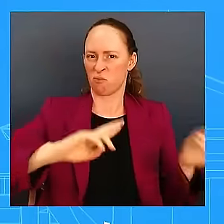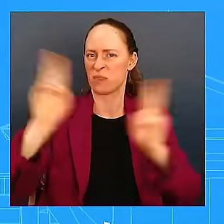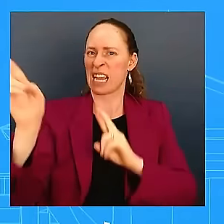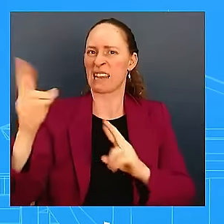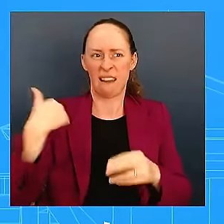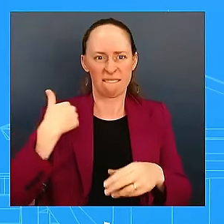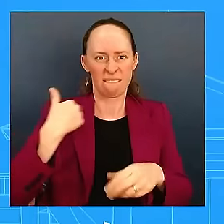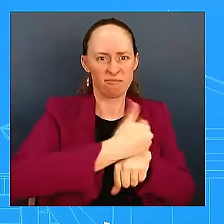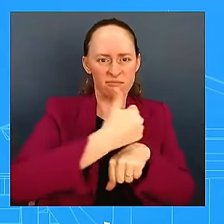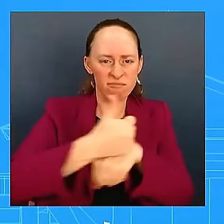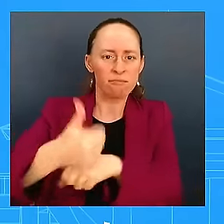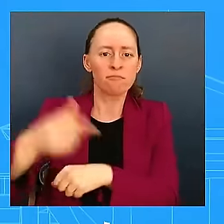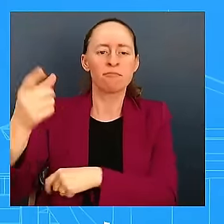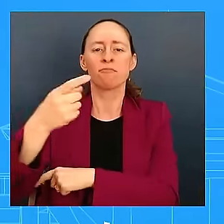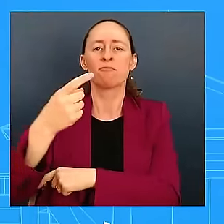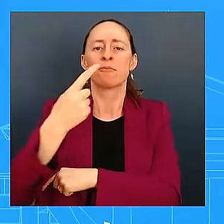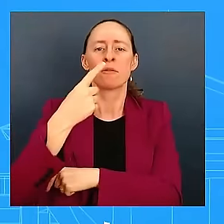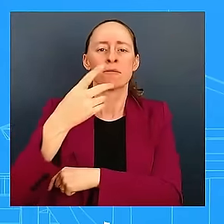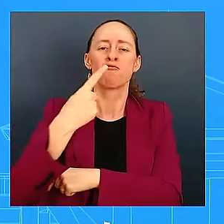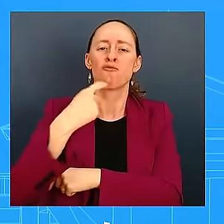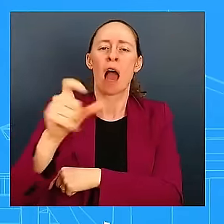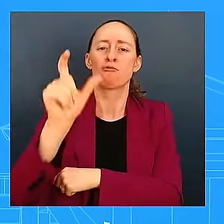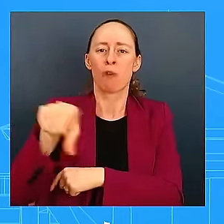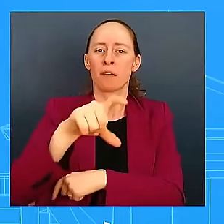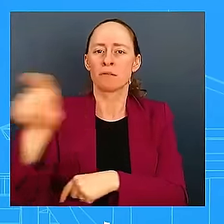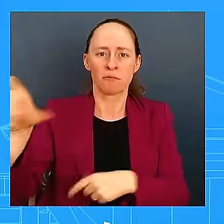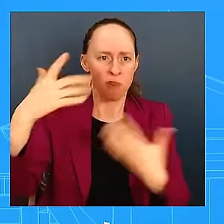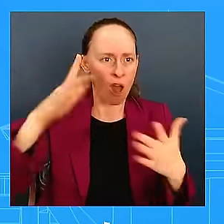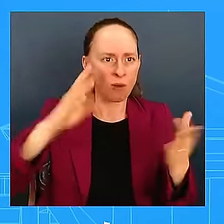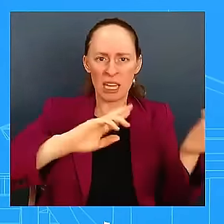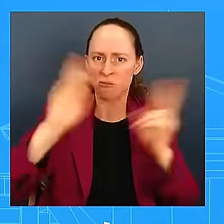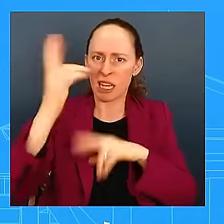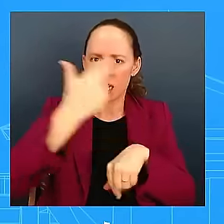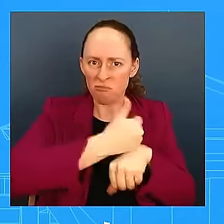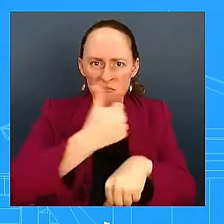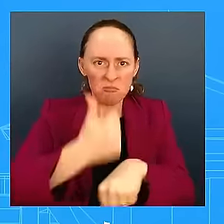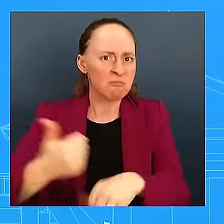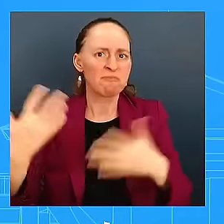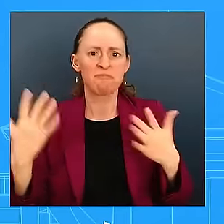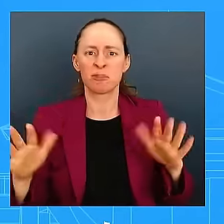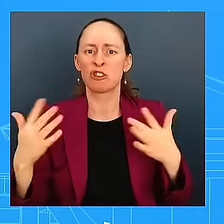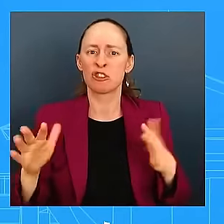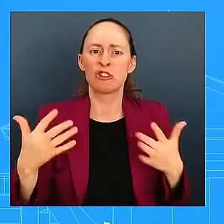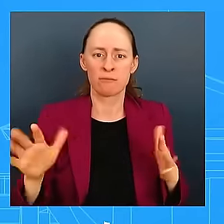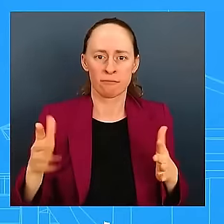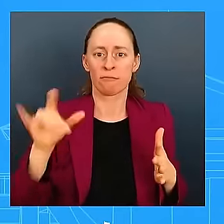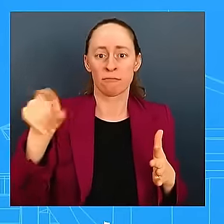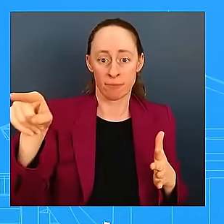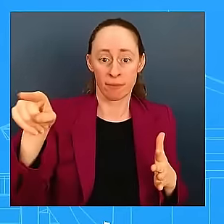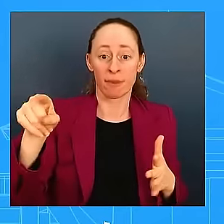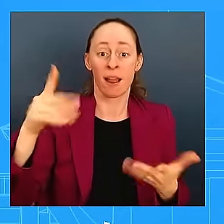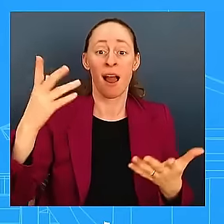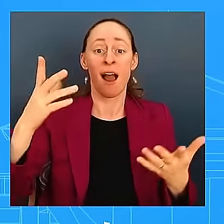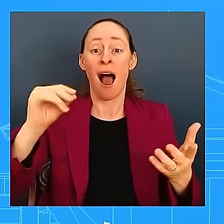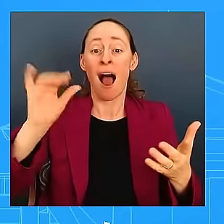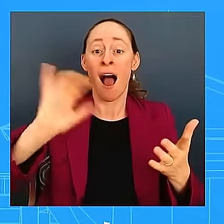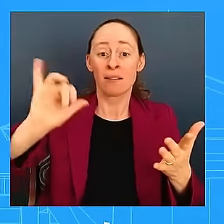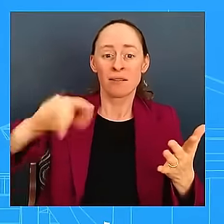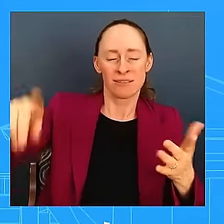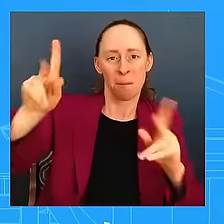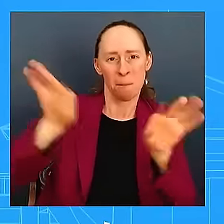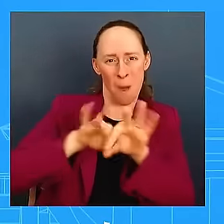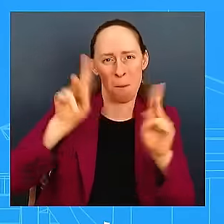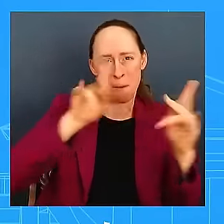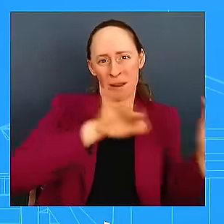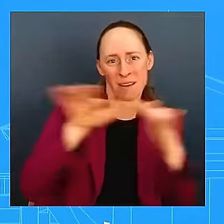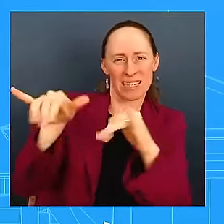Okay, I'm going wrap it up. Go ahead, John. Thanks, Corrine. What resources are available not only to families, but also to small